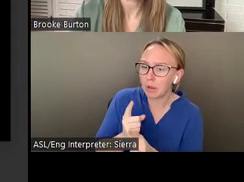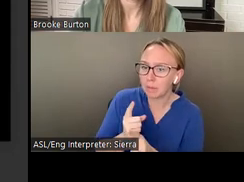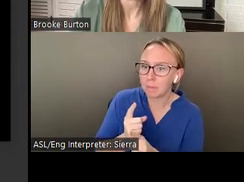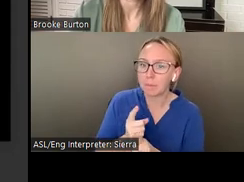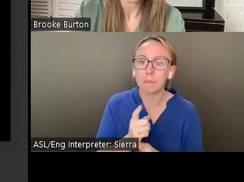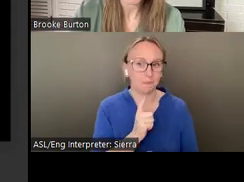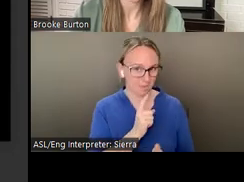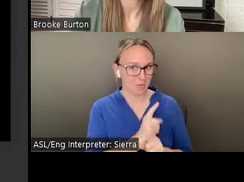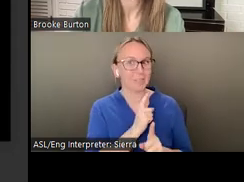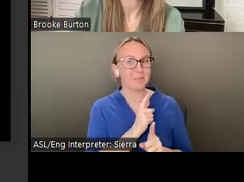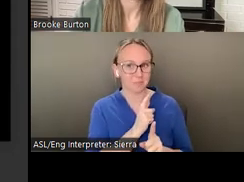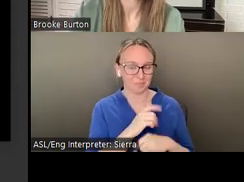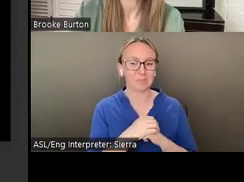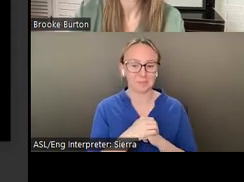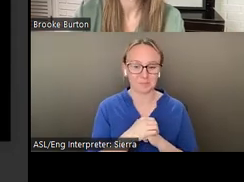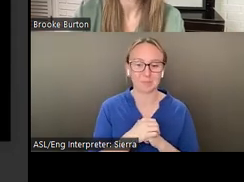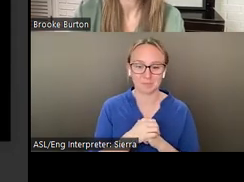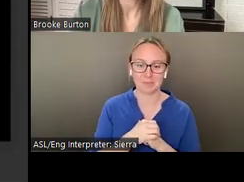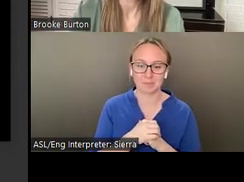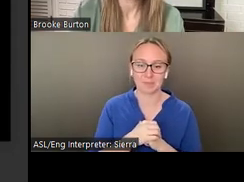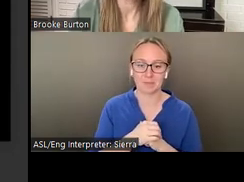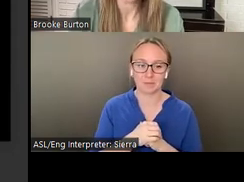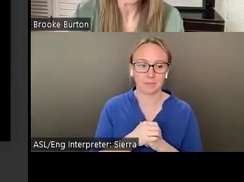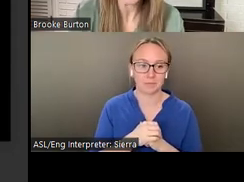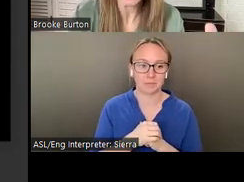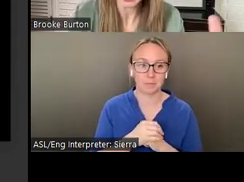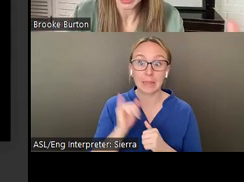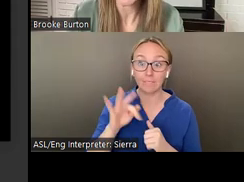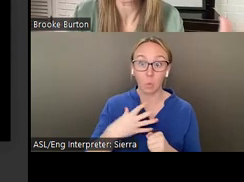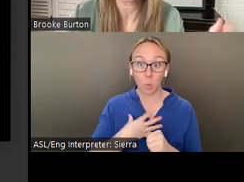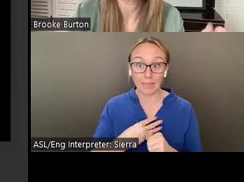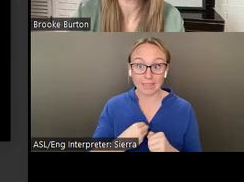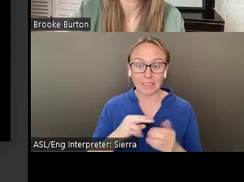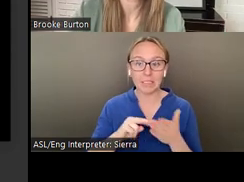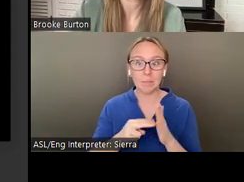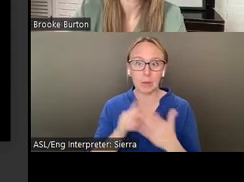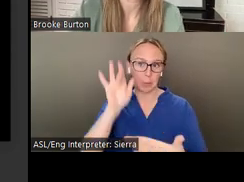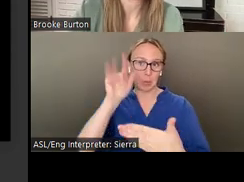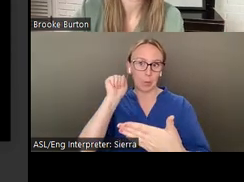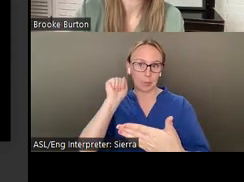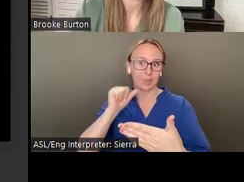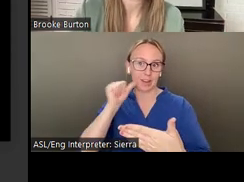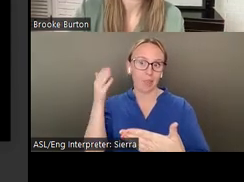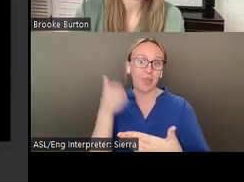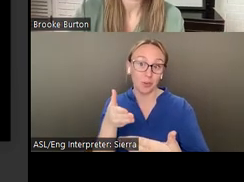Precisely. Yes. So if it's white, it does not exist. In the sense.